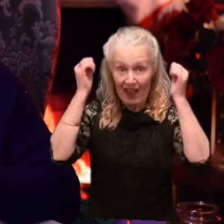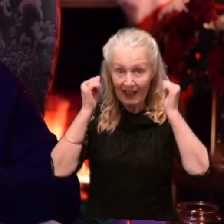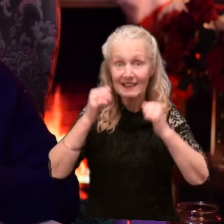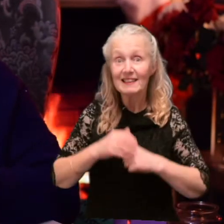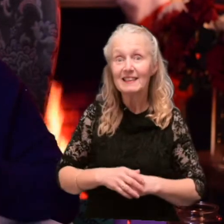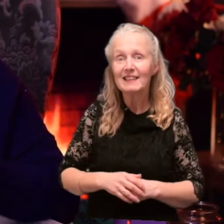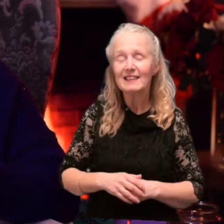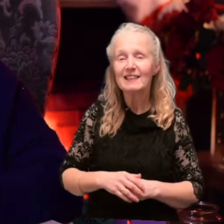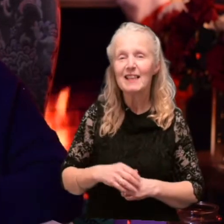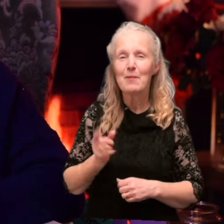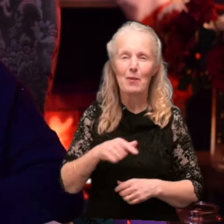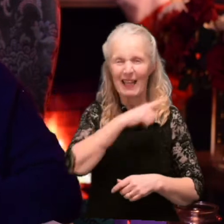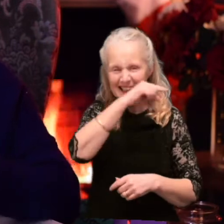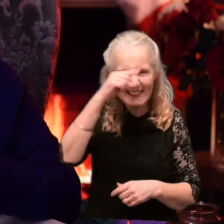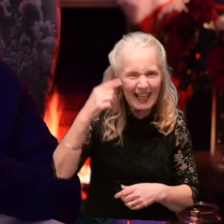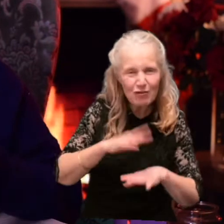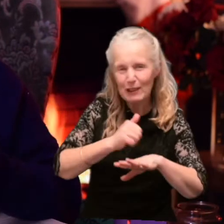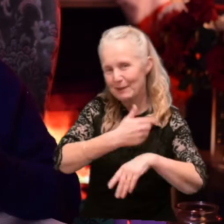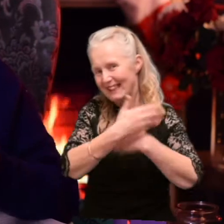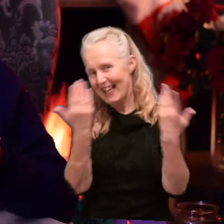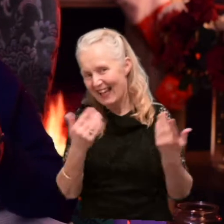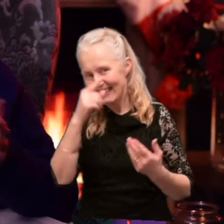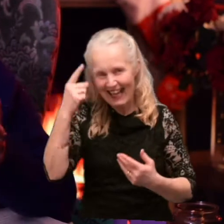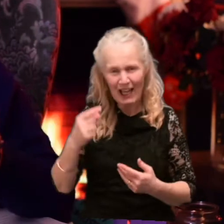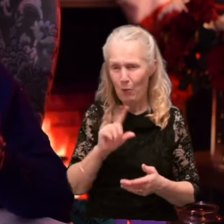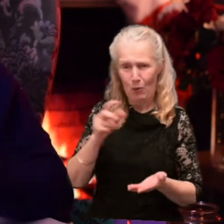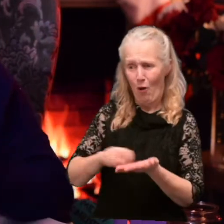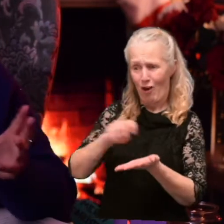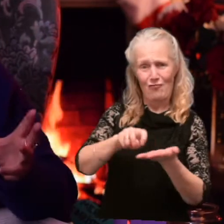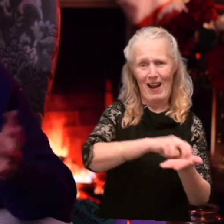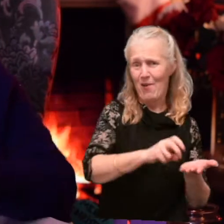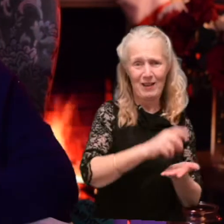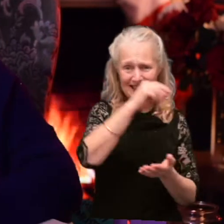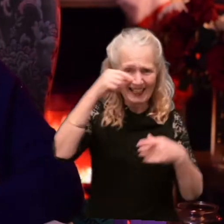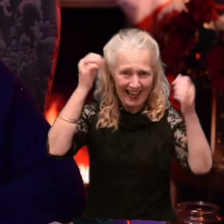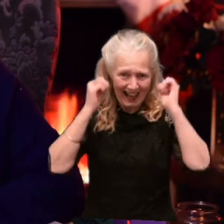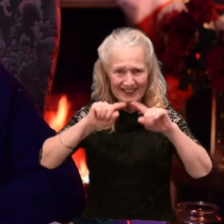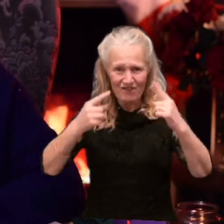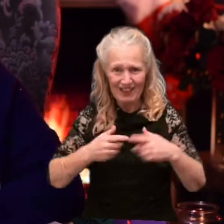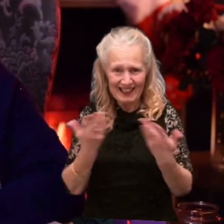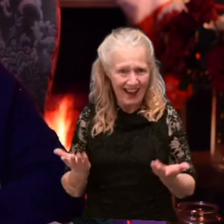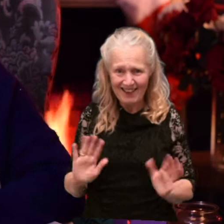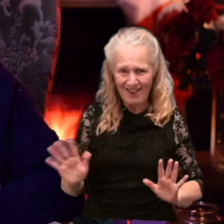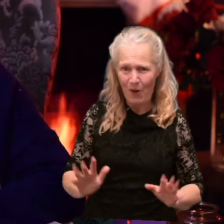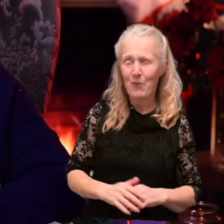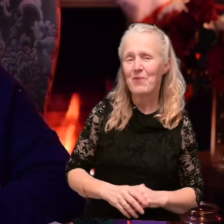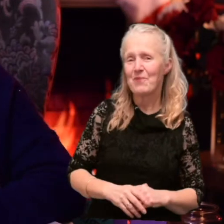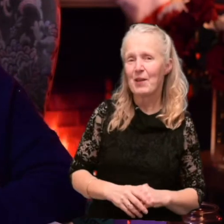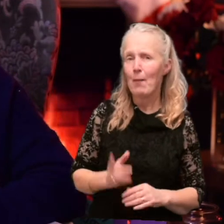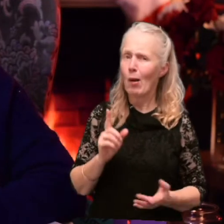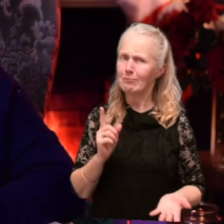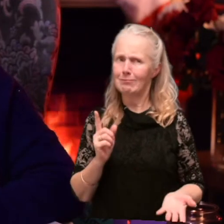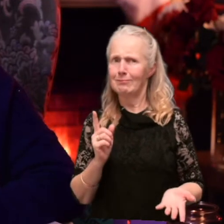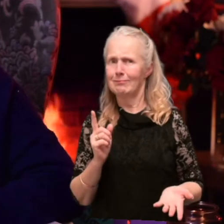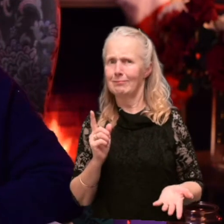People just get silly on Christmas Day, don't they? mean, they'd never walk around with a silly hat on any other day. Although, come to think